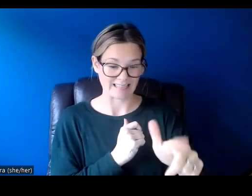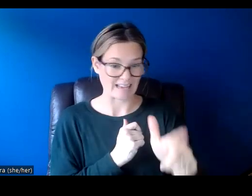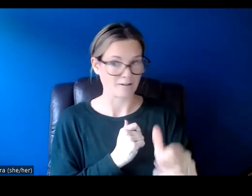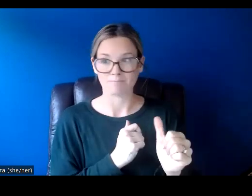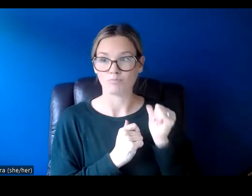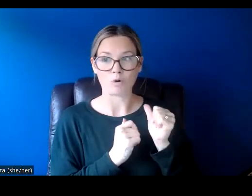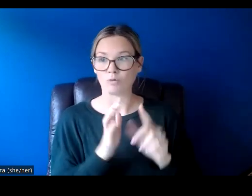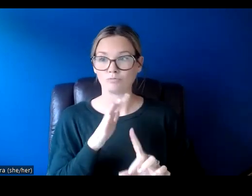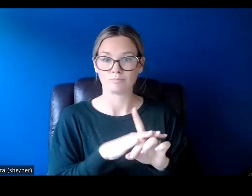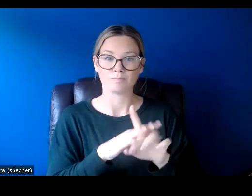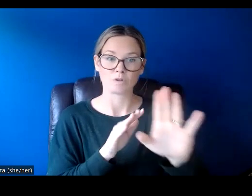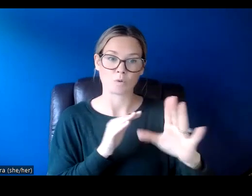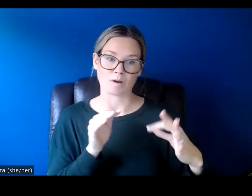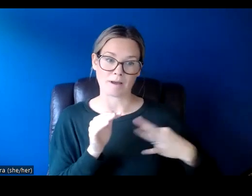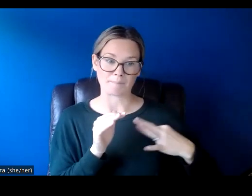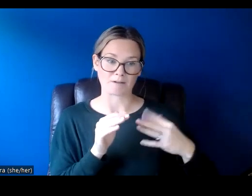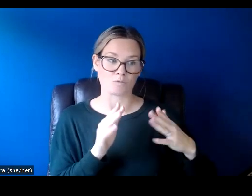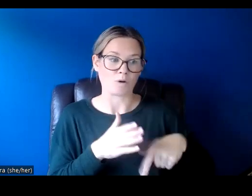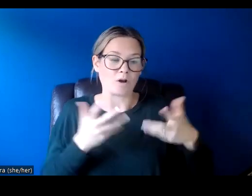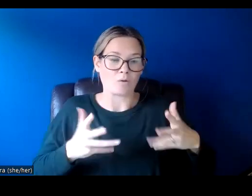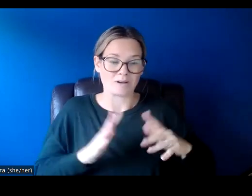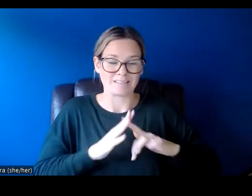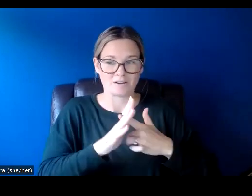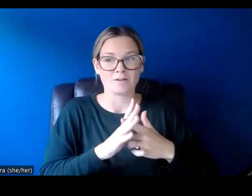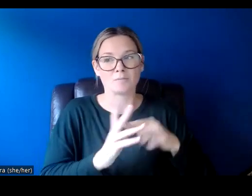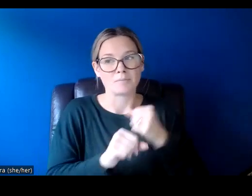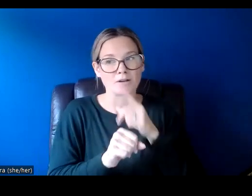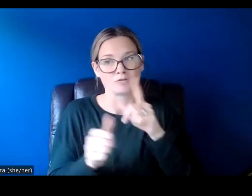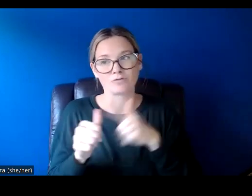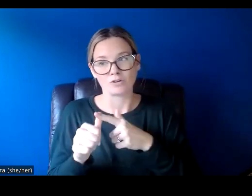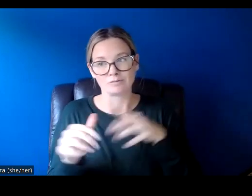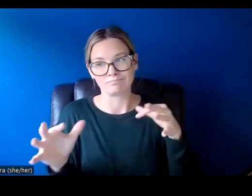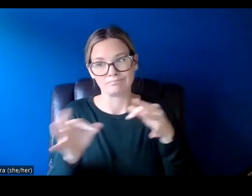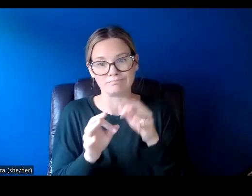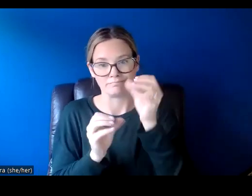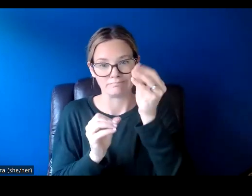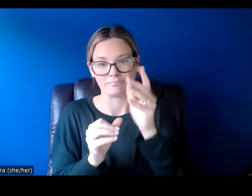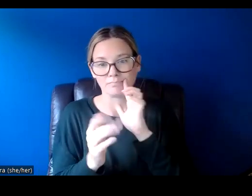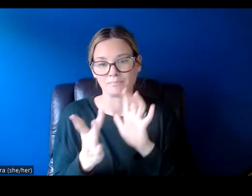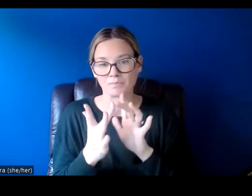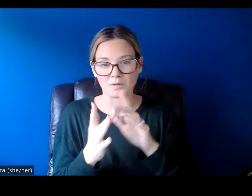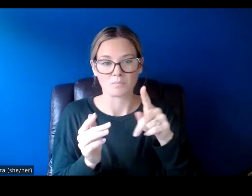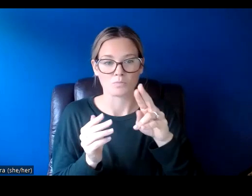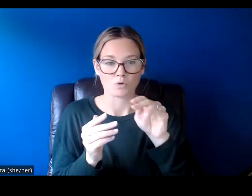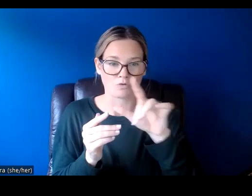not be reflected in the applications that you have already started. Okay, let's get